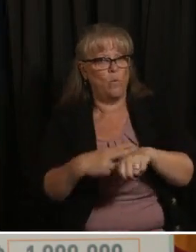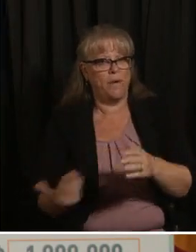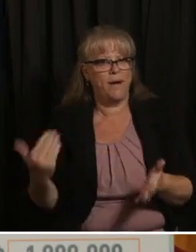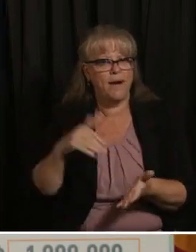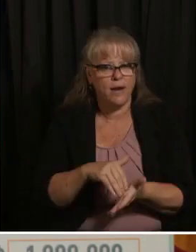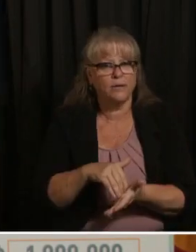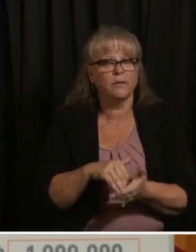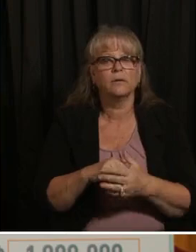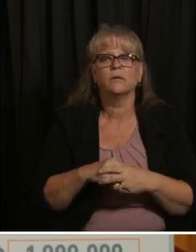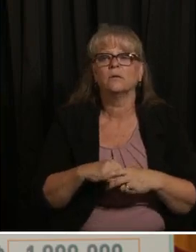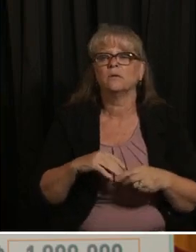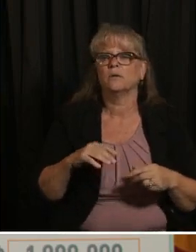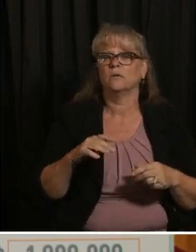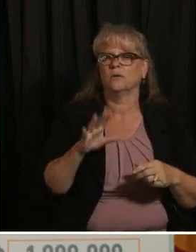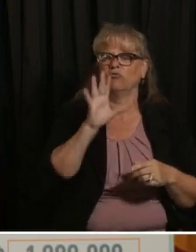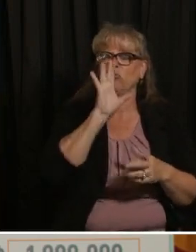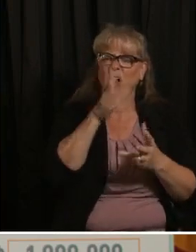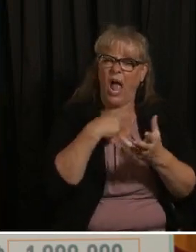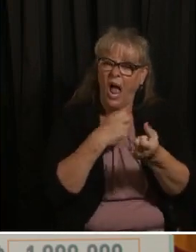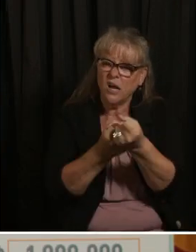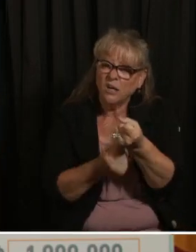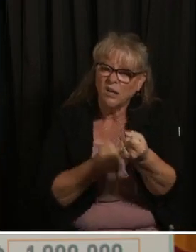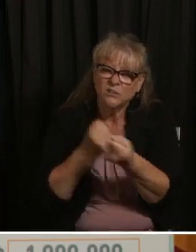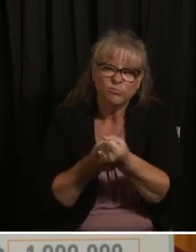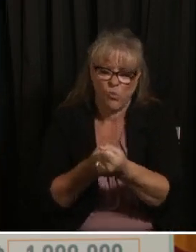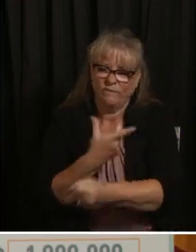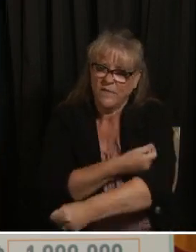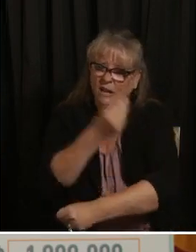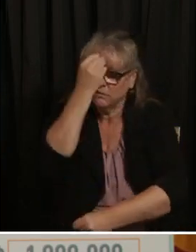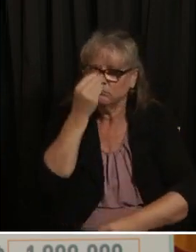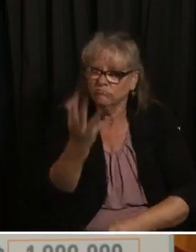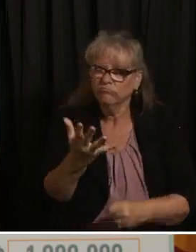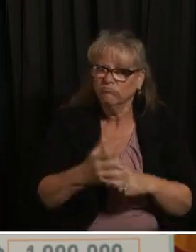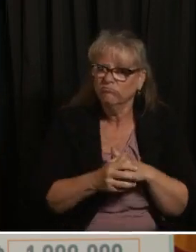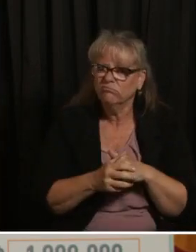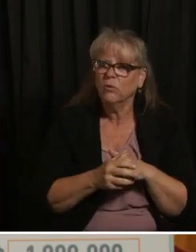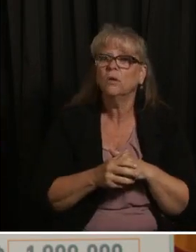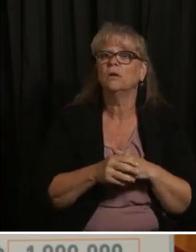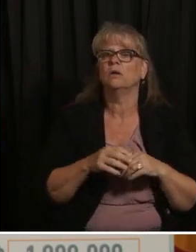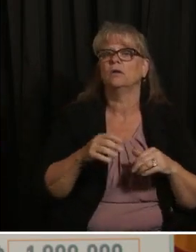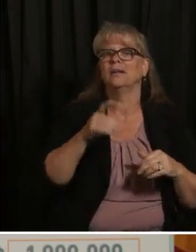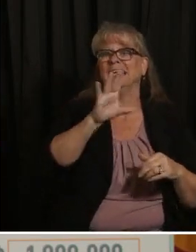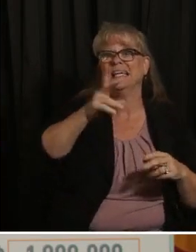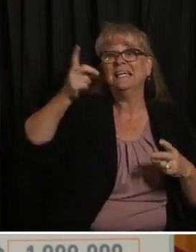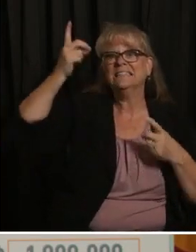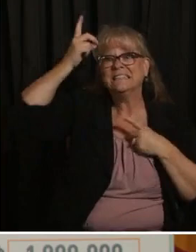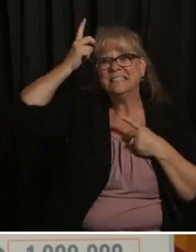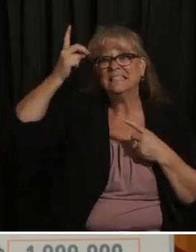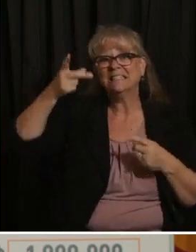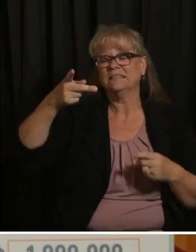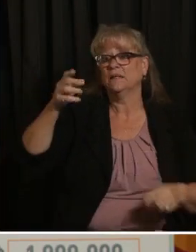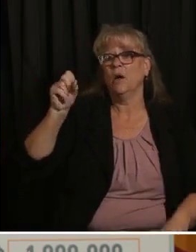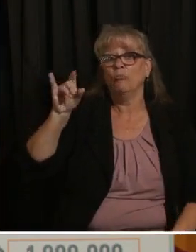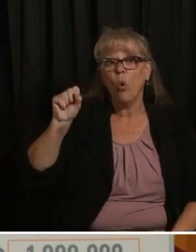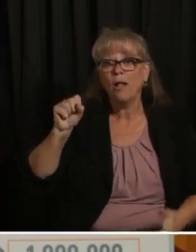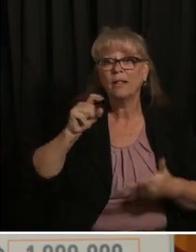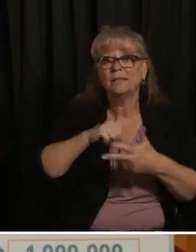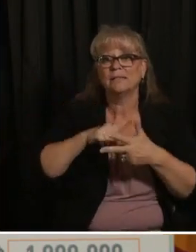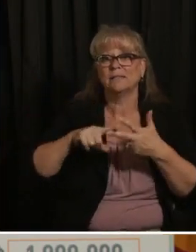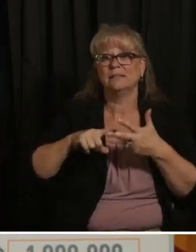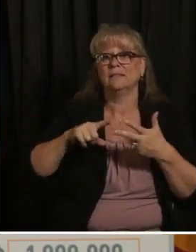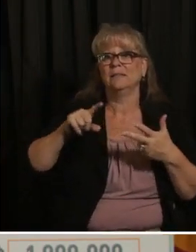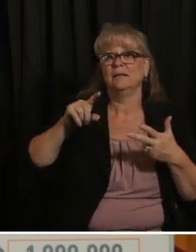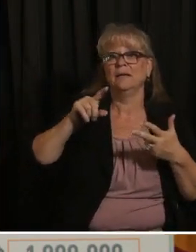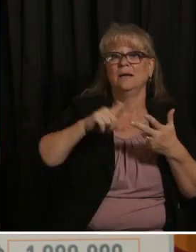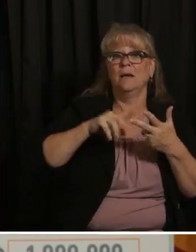vaccines diseases like polio smallpox have been around for thousands of